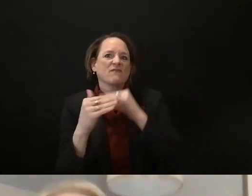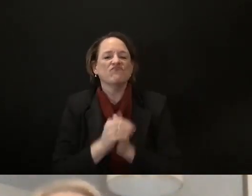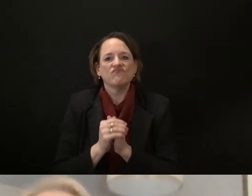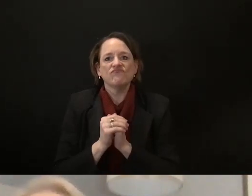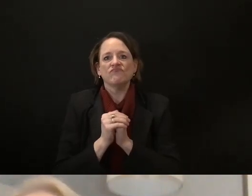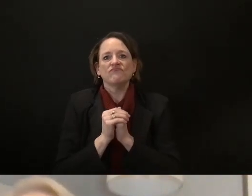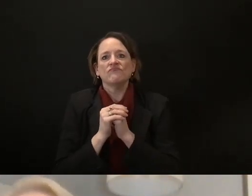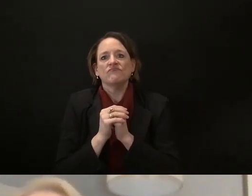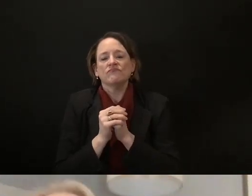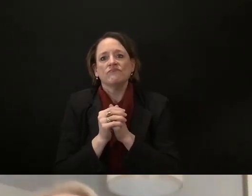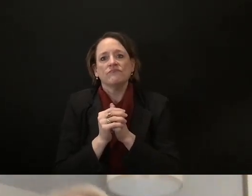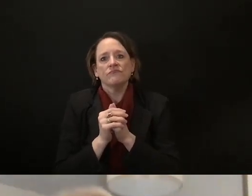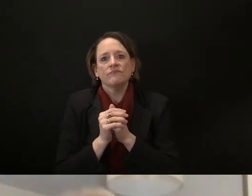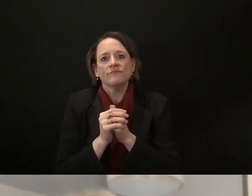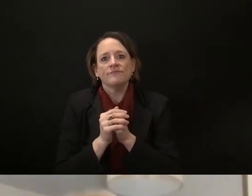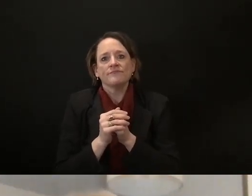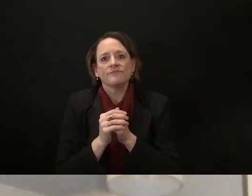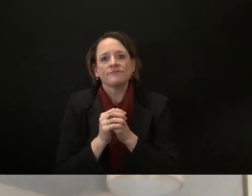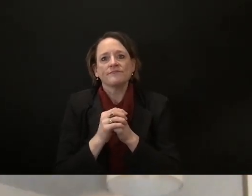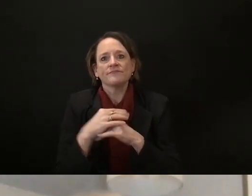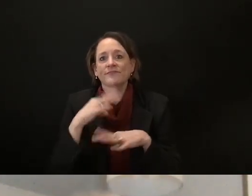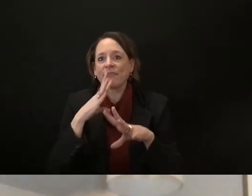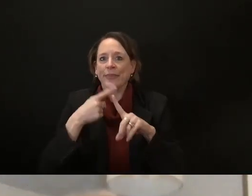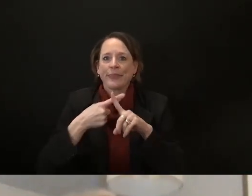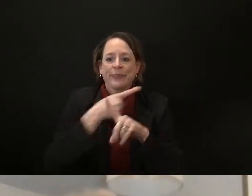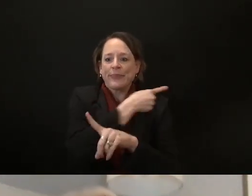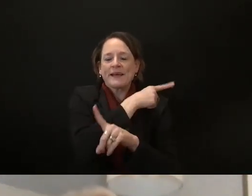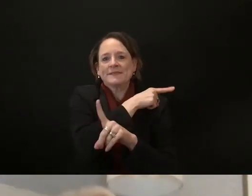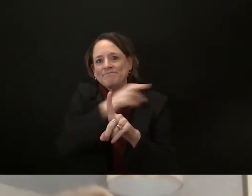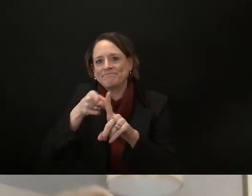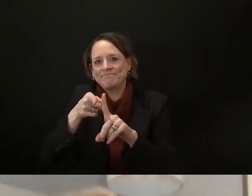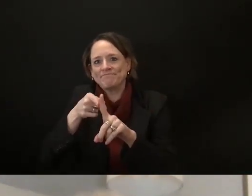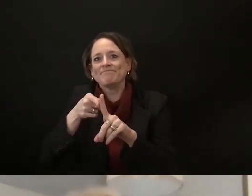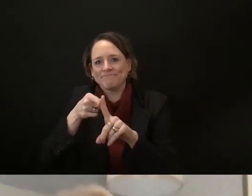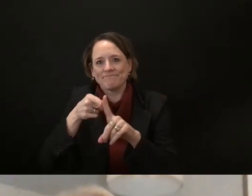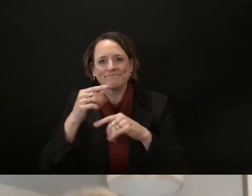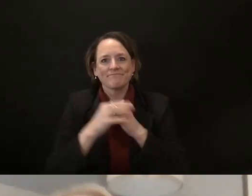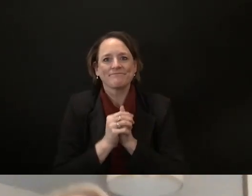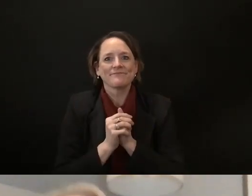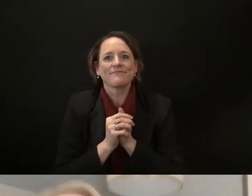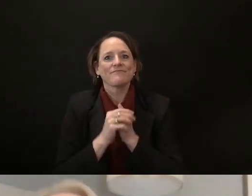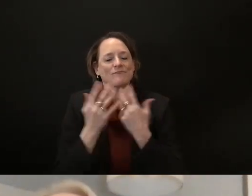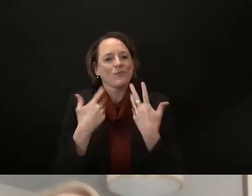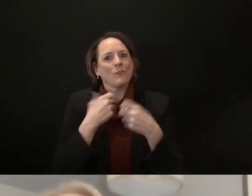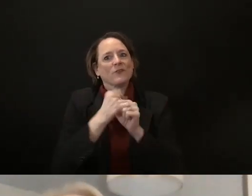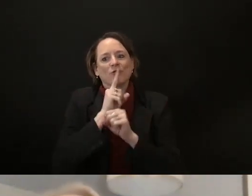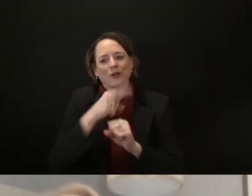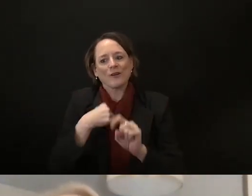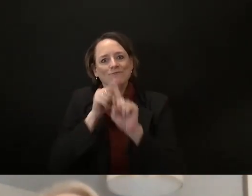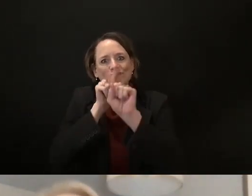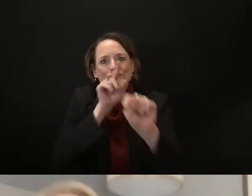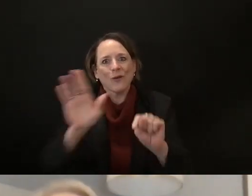the onset that we did extend an invitation to the representative from the 21st